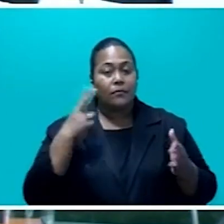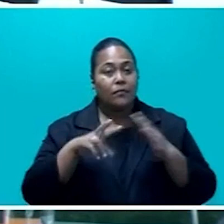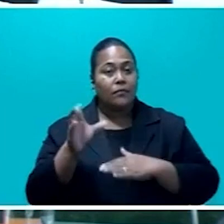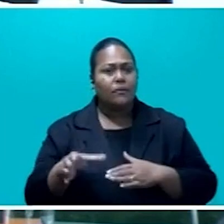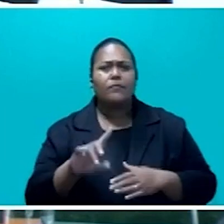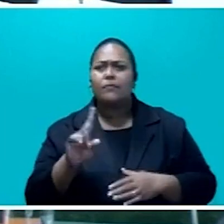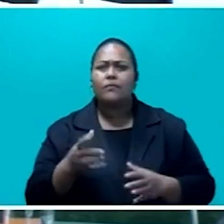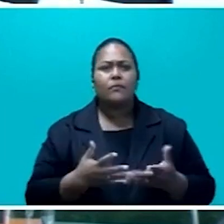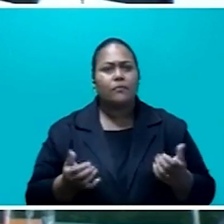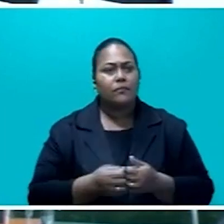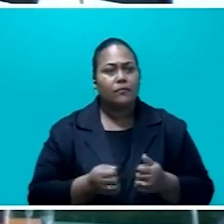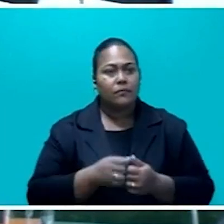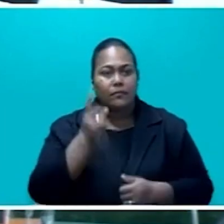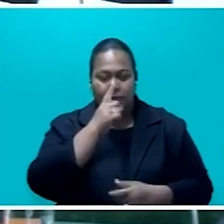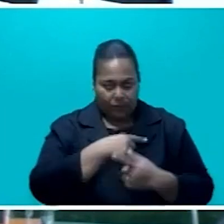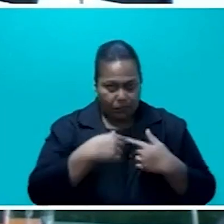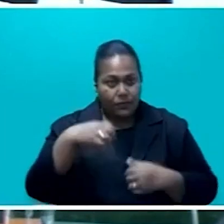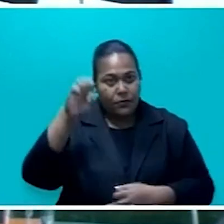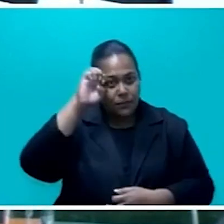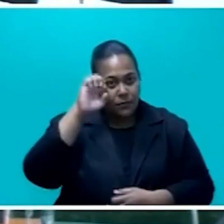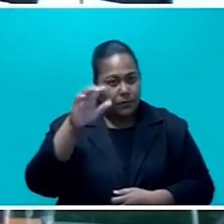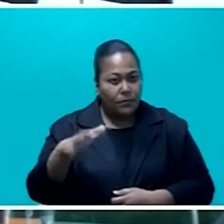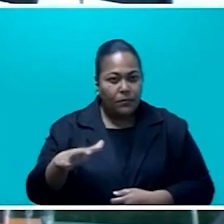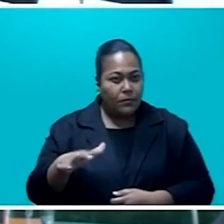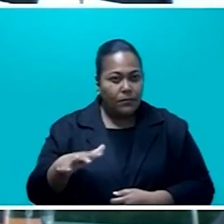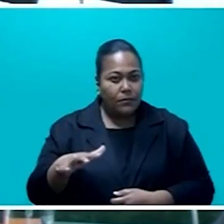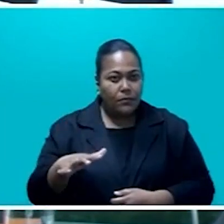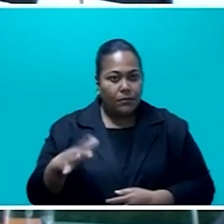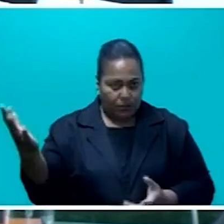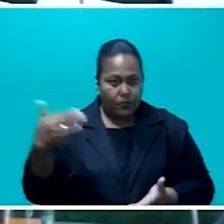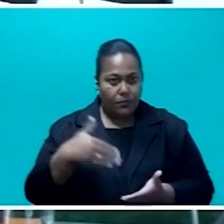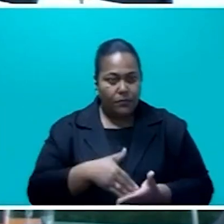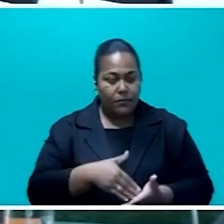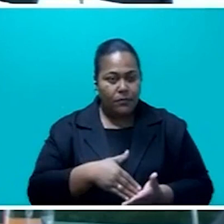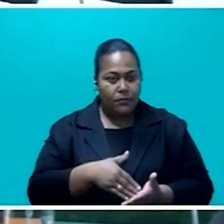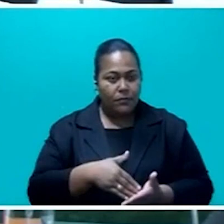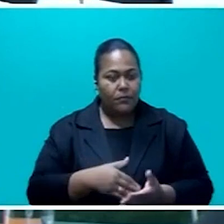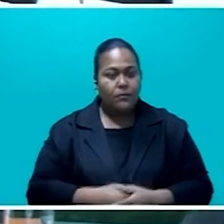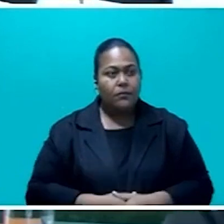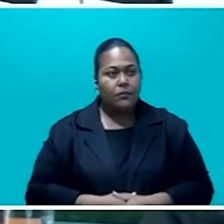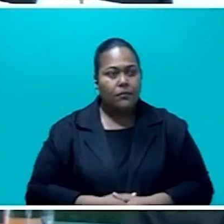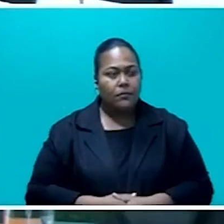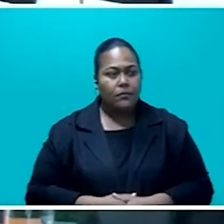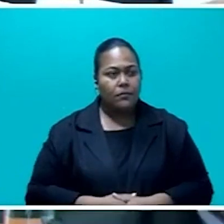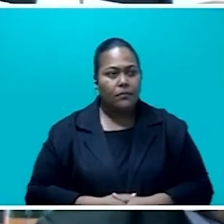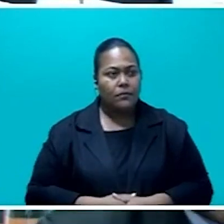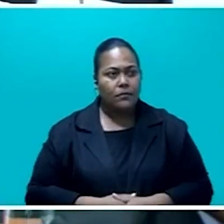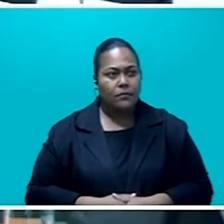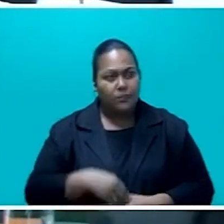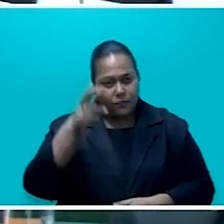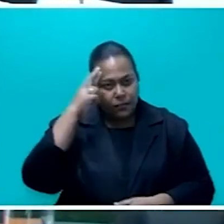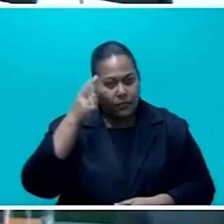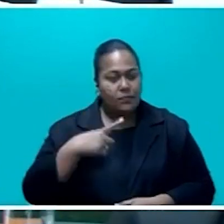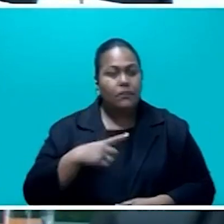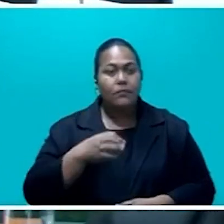but how many people are we expecting, roughly, on our shores? course, the many, the only reason why I'm asking this is